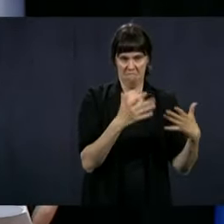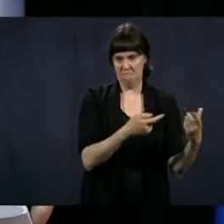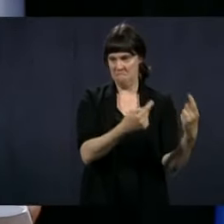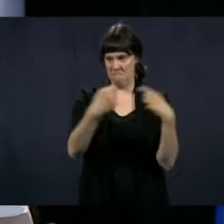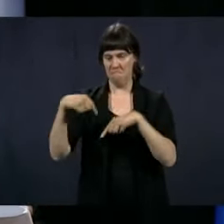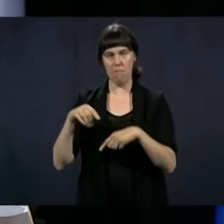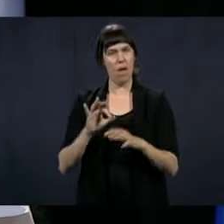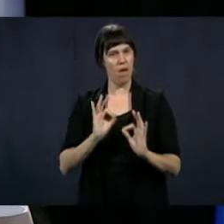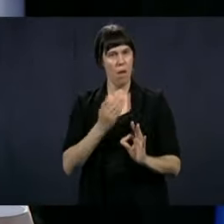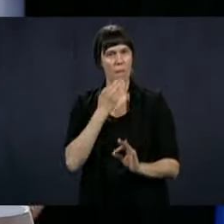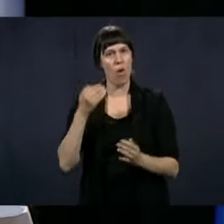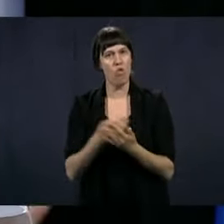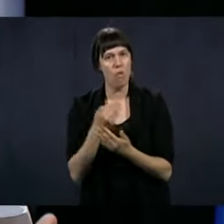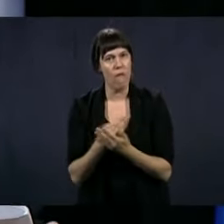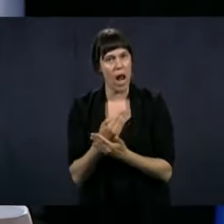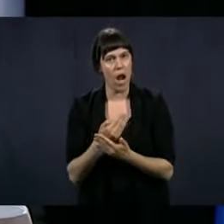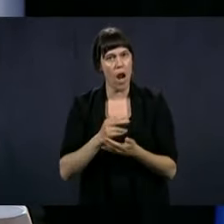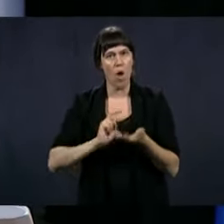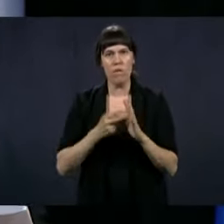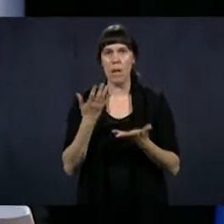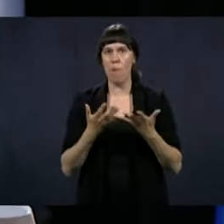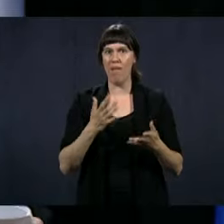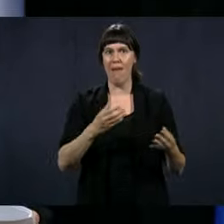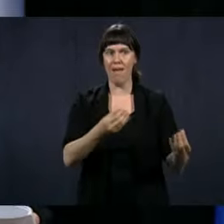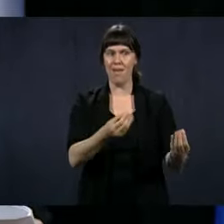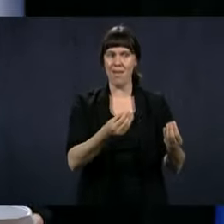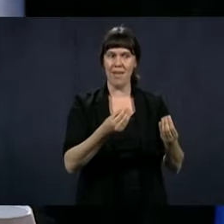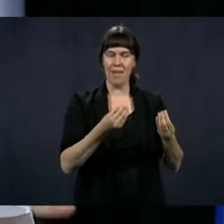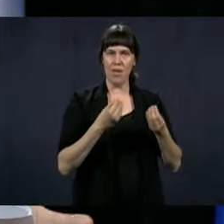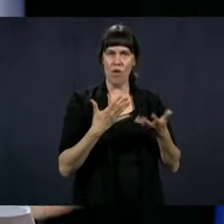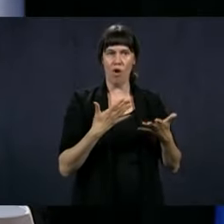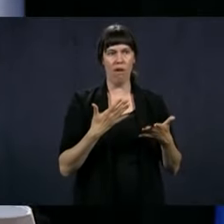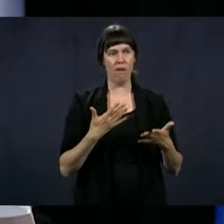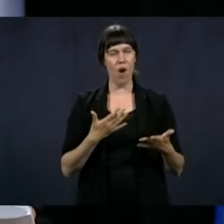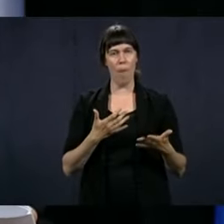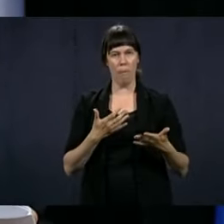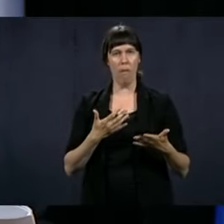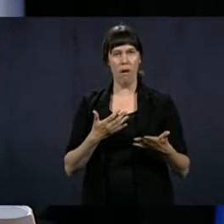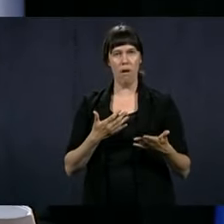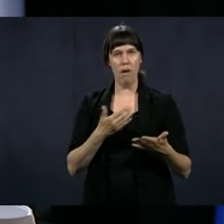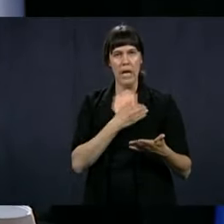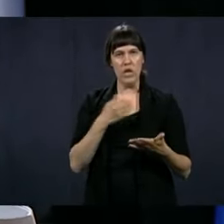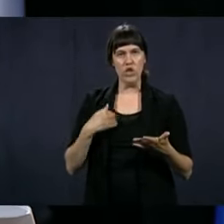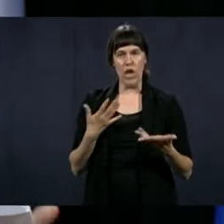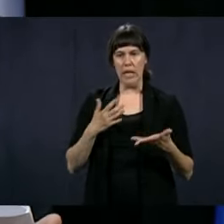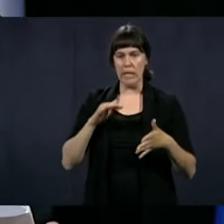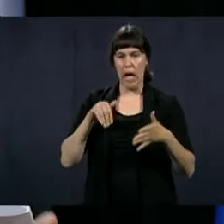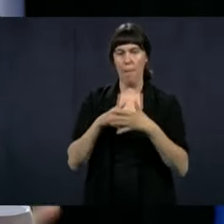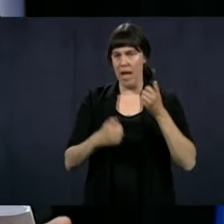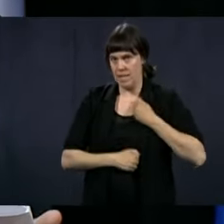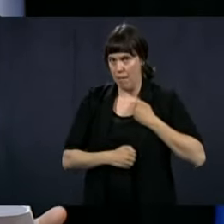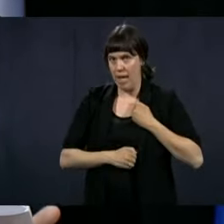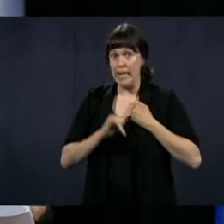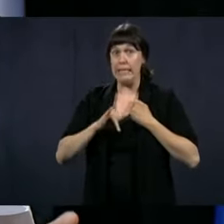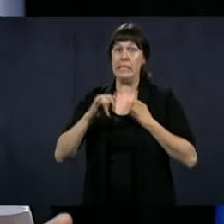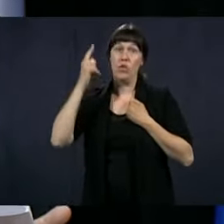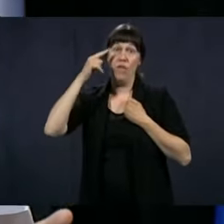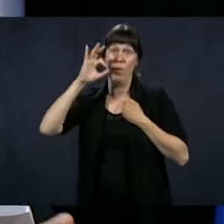things will go better quicker than we had anticipated. That might allow us to replace if ever the federal government cannot